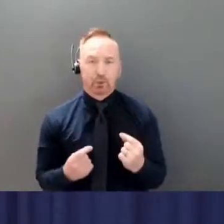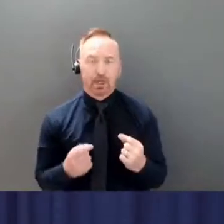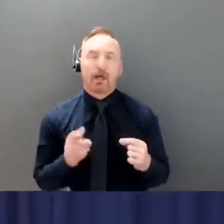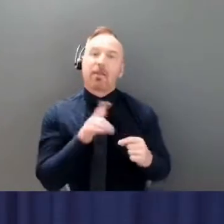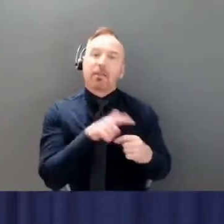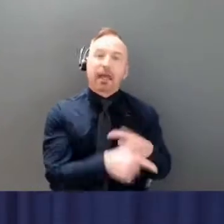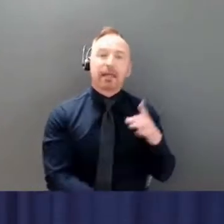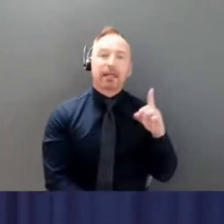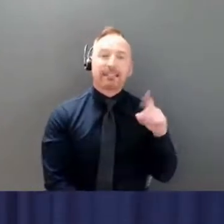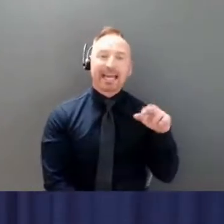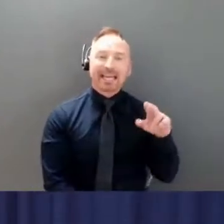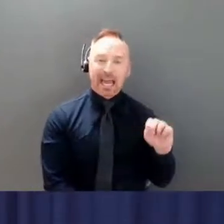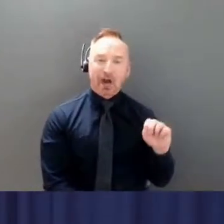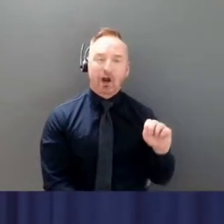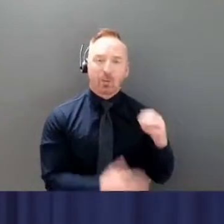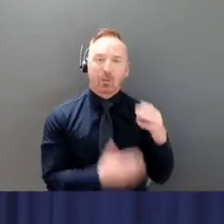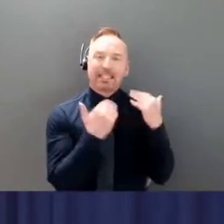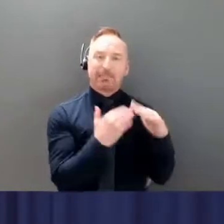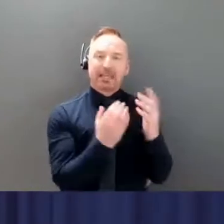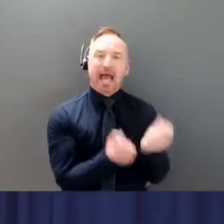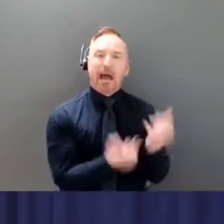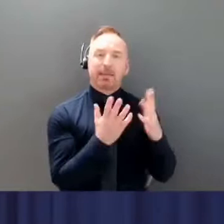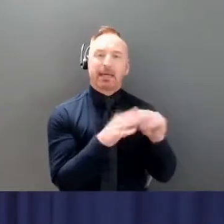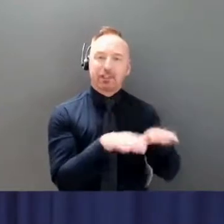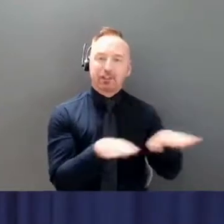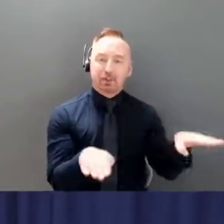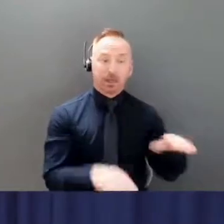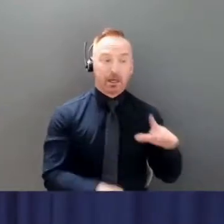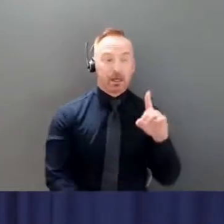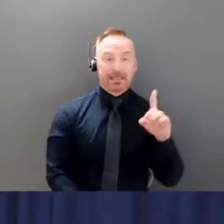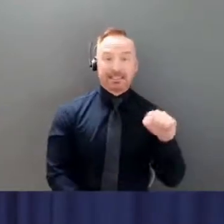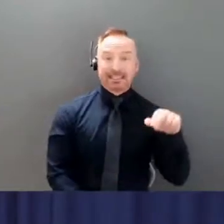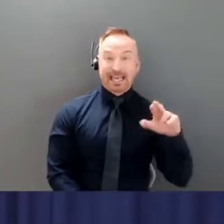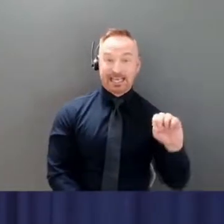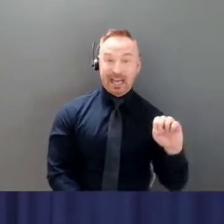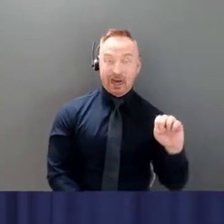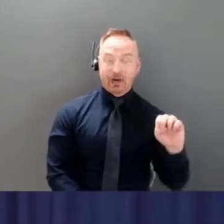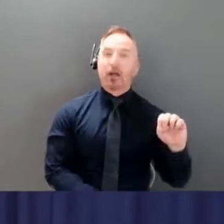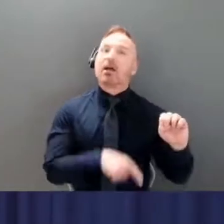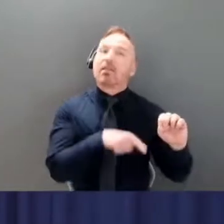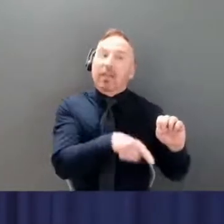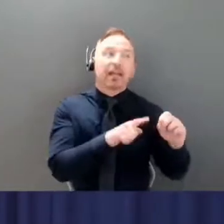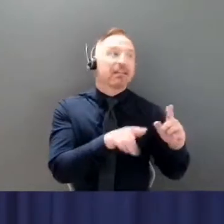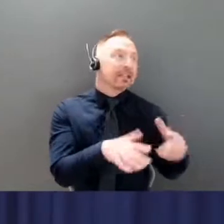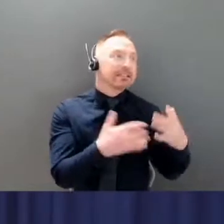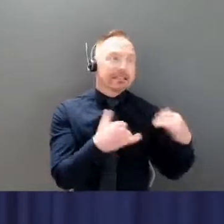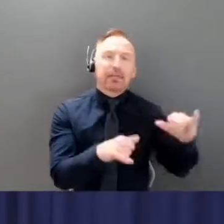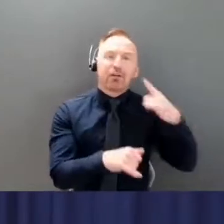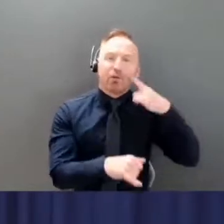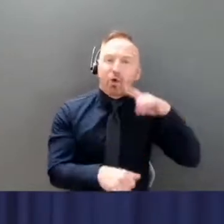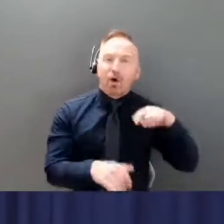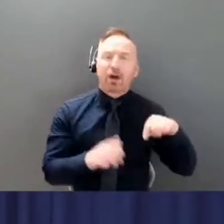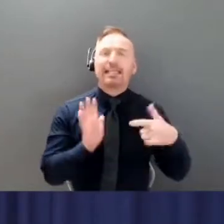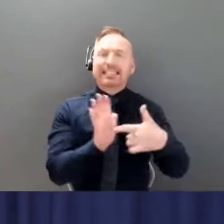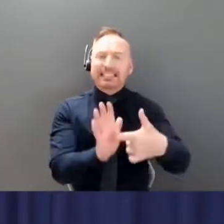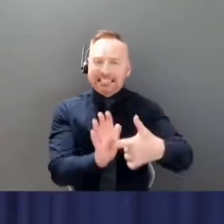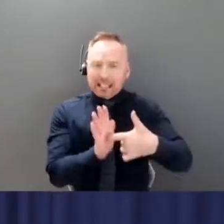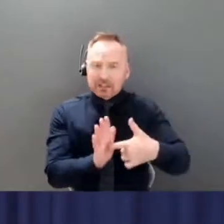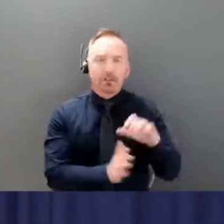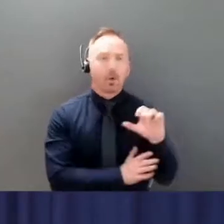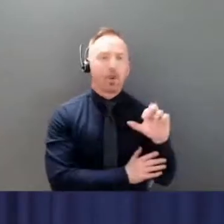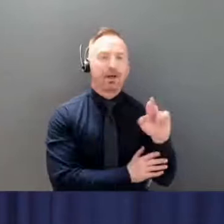will ensure that child care is still available for essential and critical workers and those who require it.